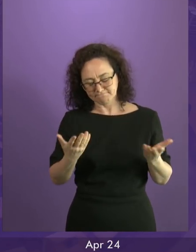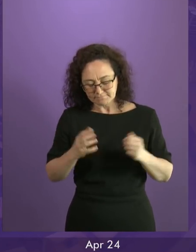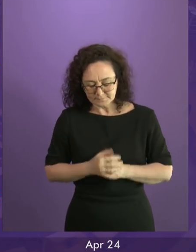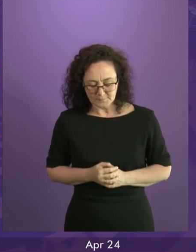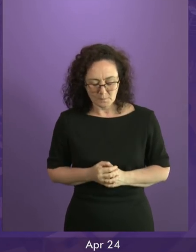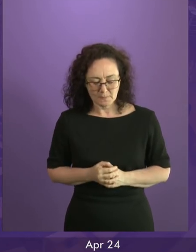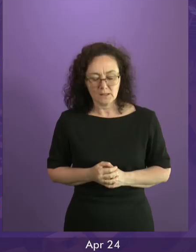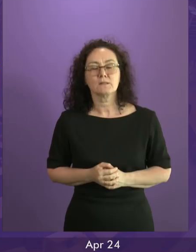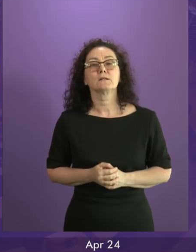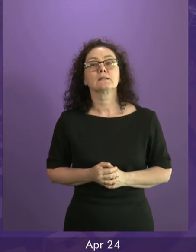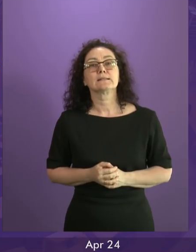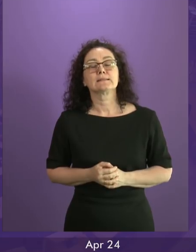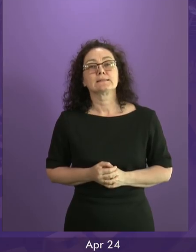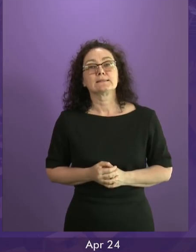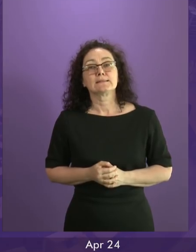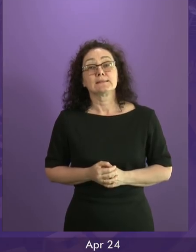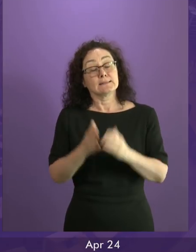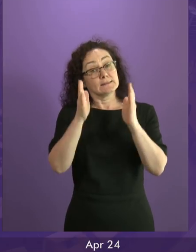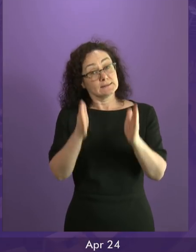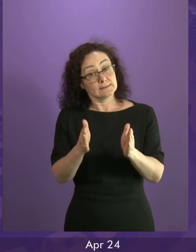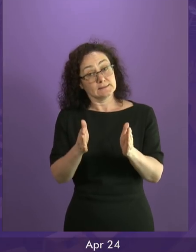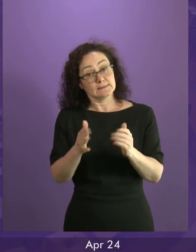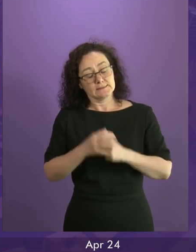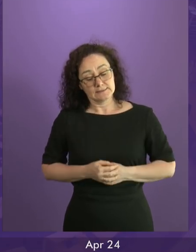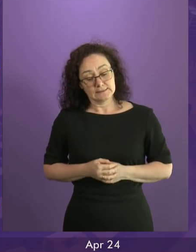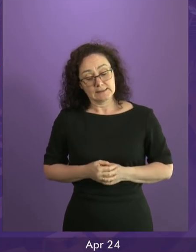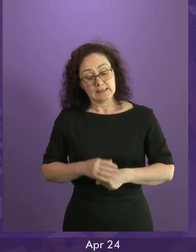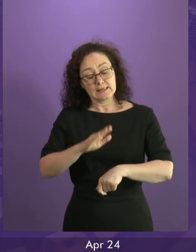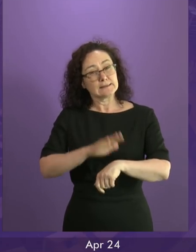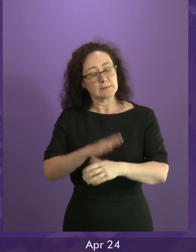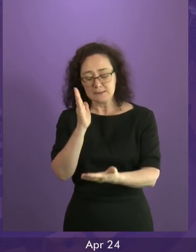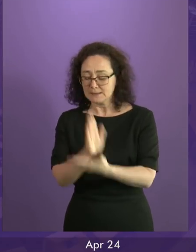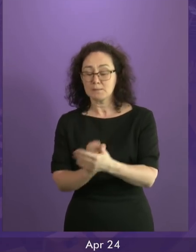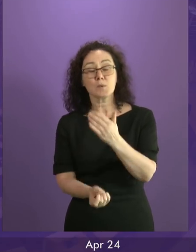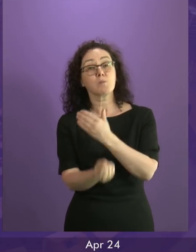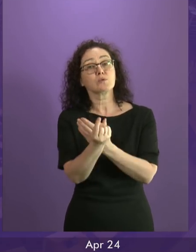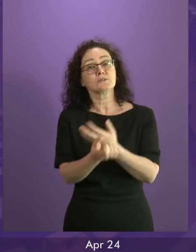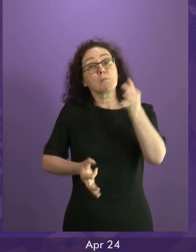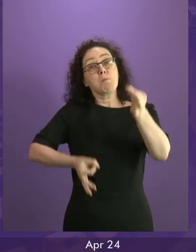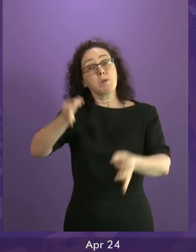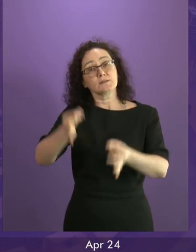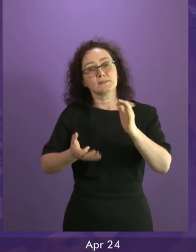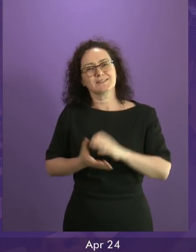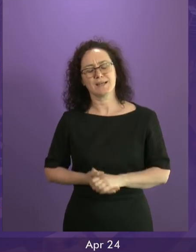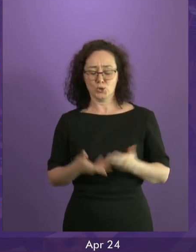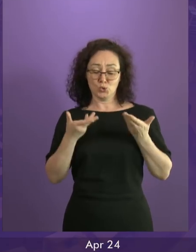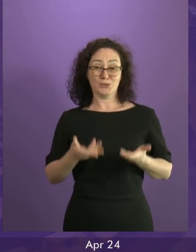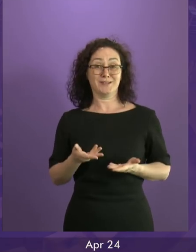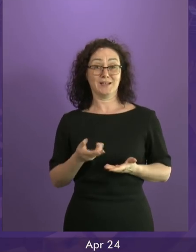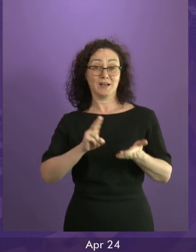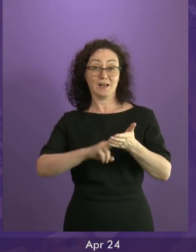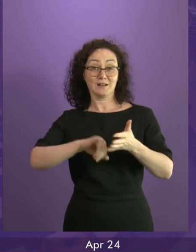And the timing of this statement is nothing to do with where we are in the chaos of Brexit. It's got nothing to do